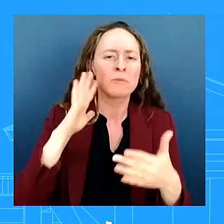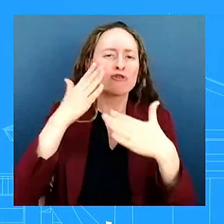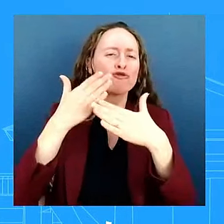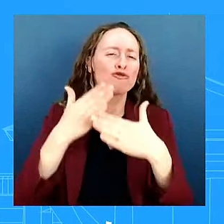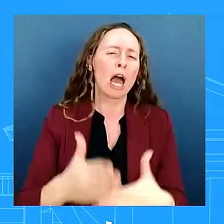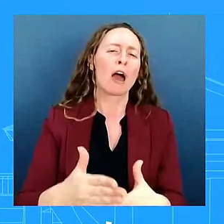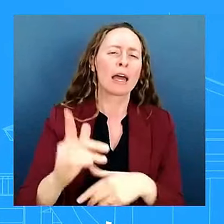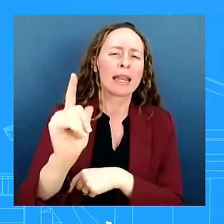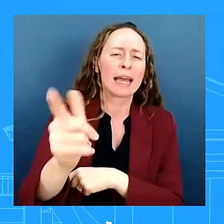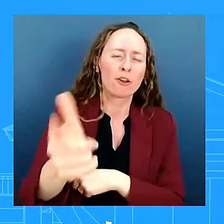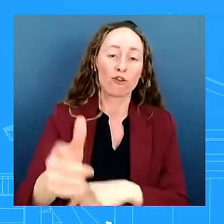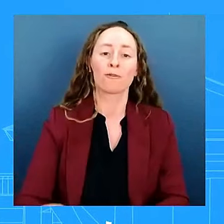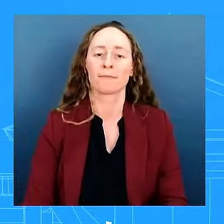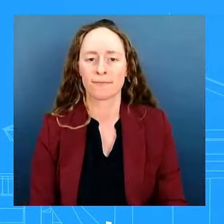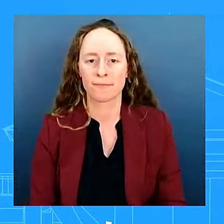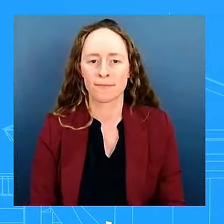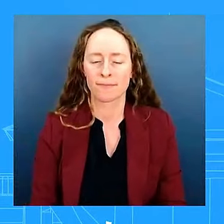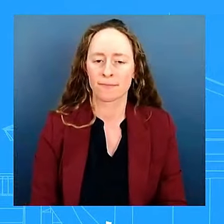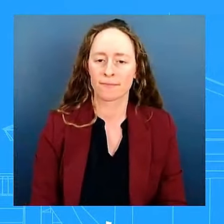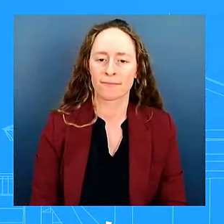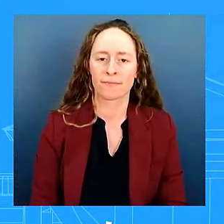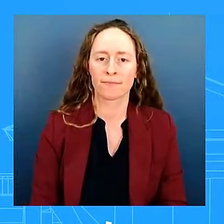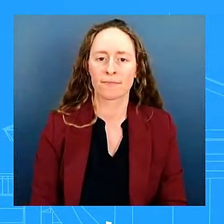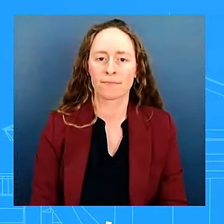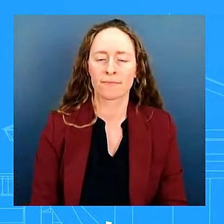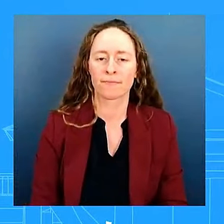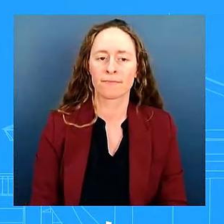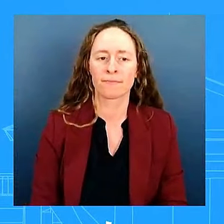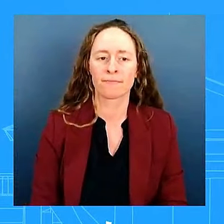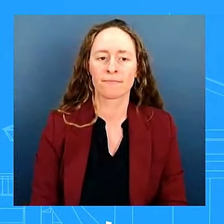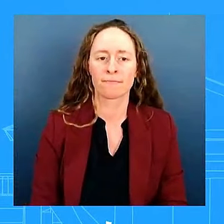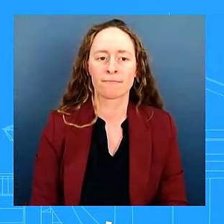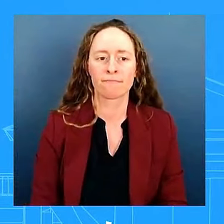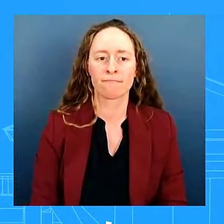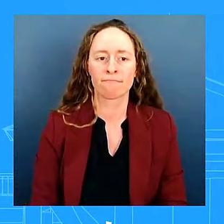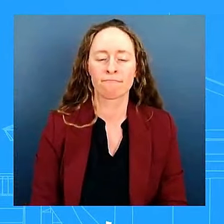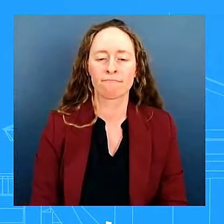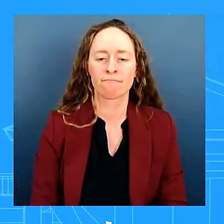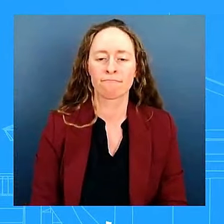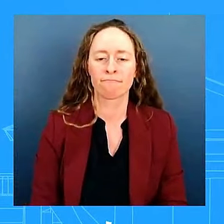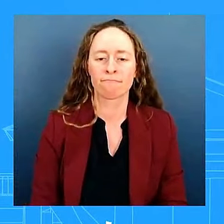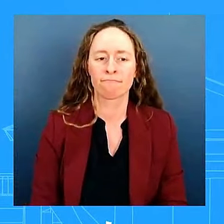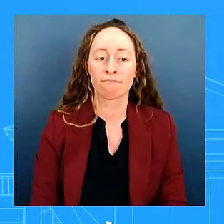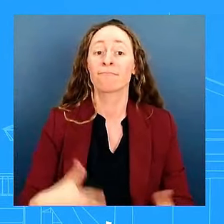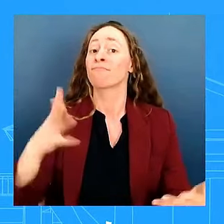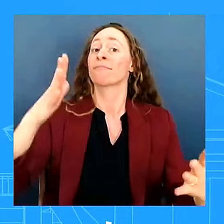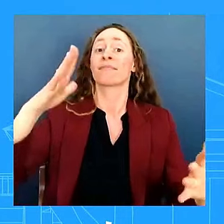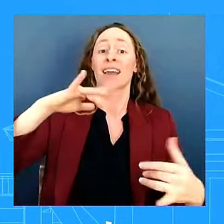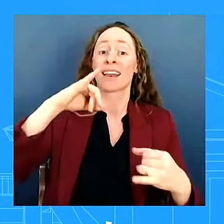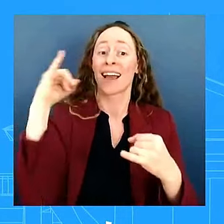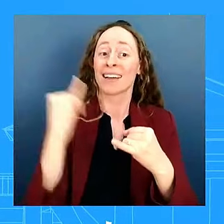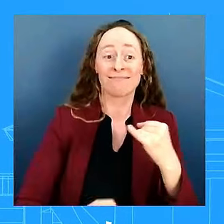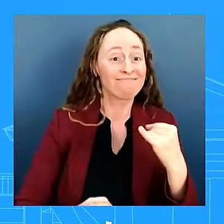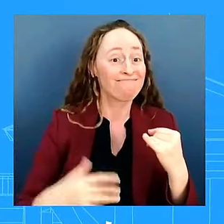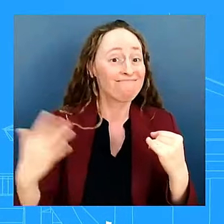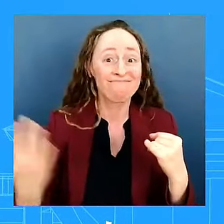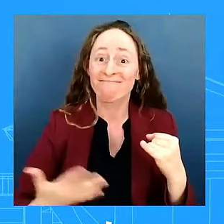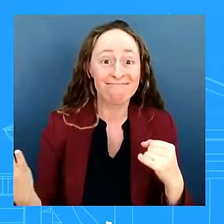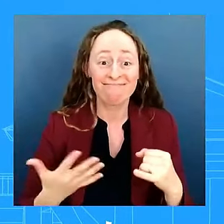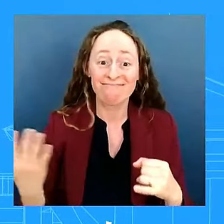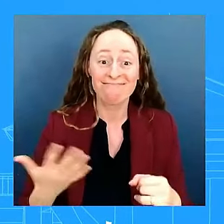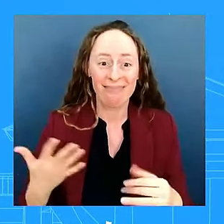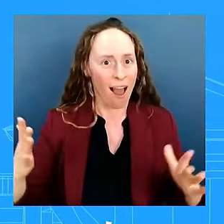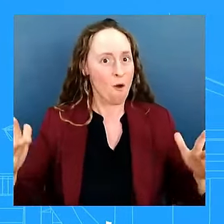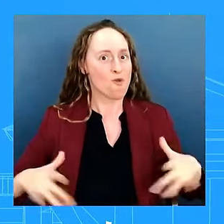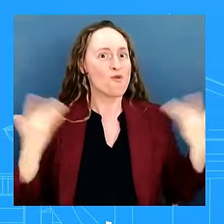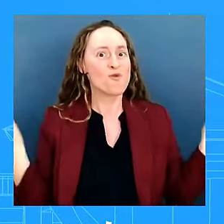quad summit that's happening next weekend and lastly this is a fun thing for all of us here uh i wanted to take a moment to